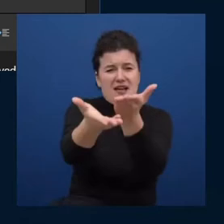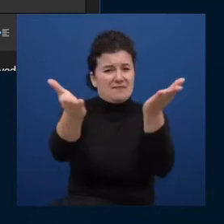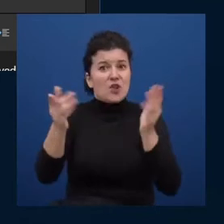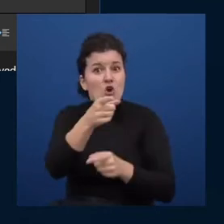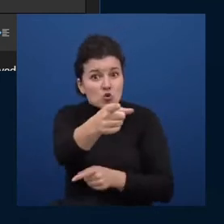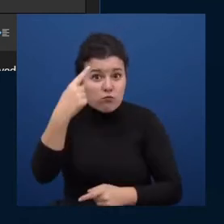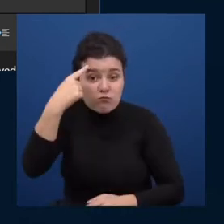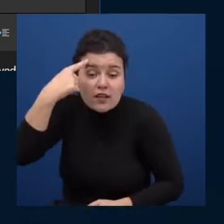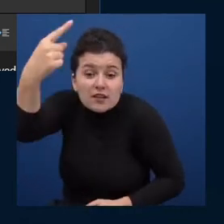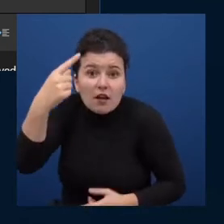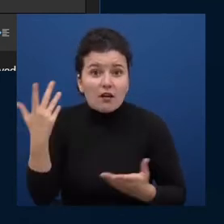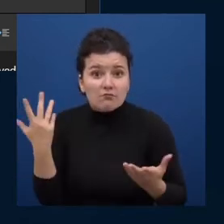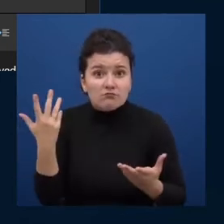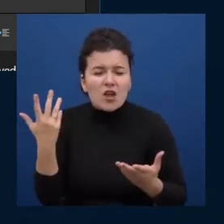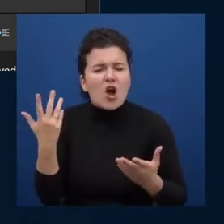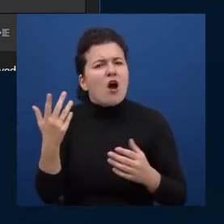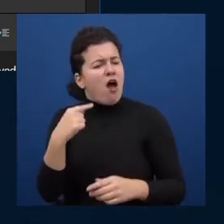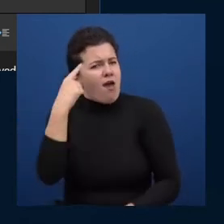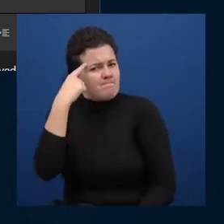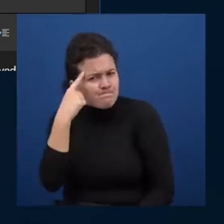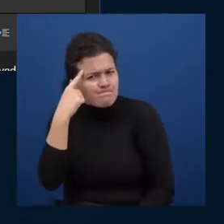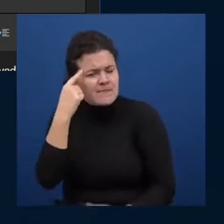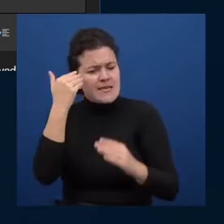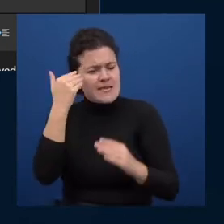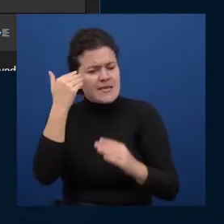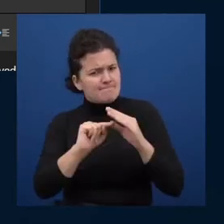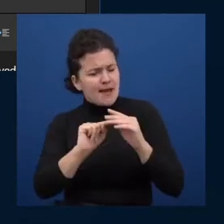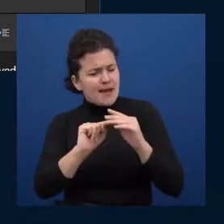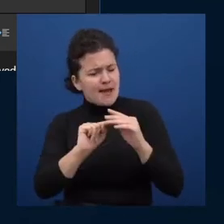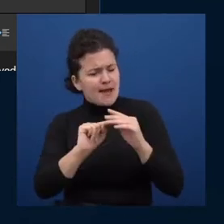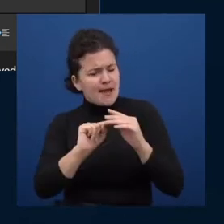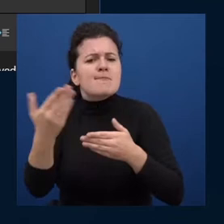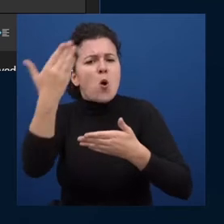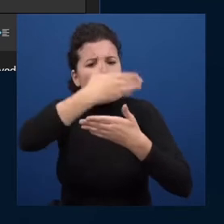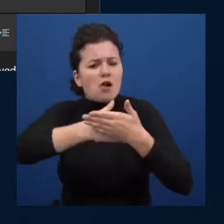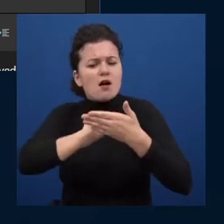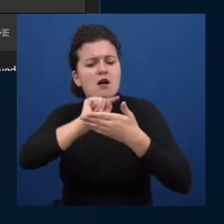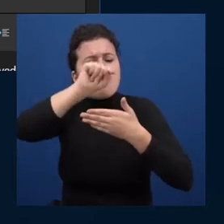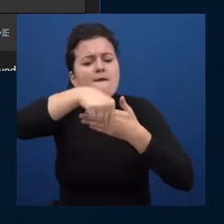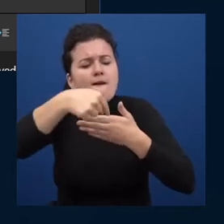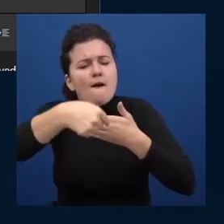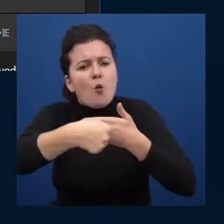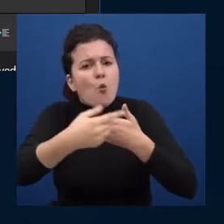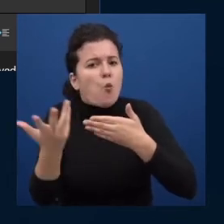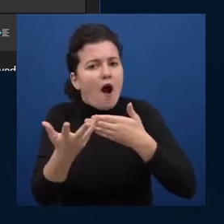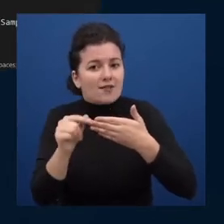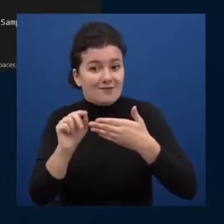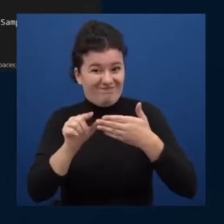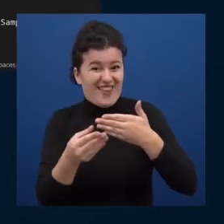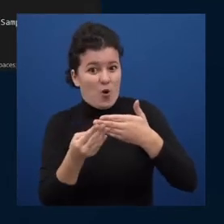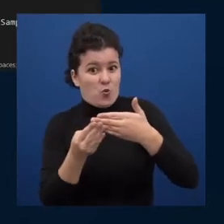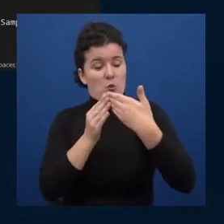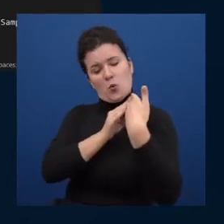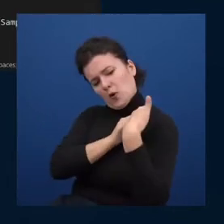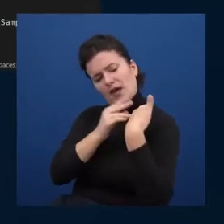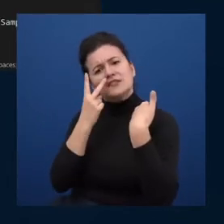of said huh i wonder what's behind this email form here so let's turn it around let's look at the other